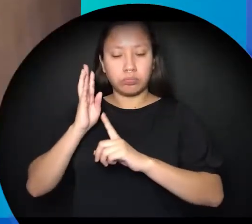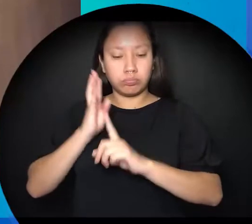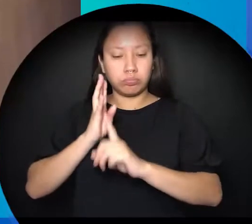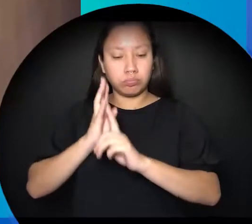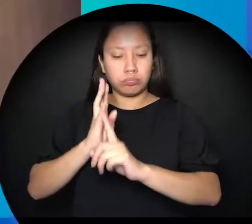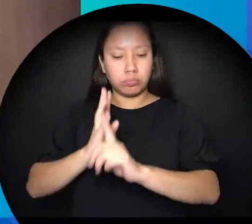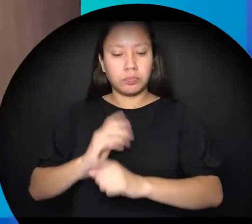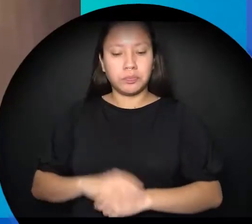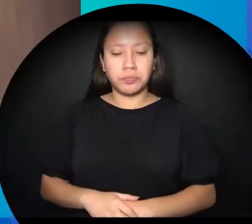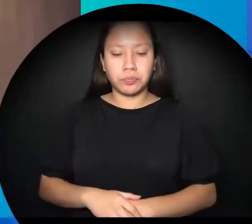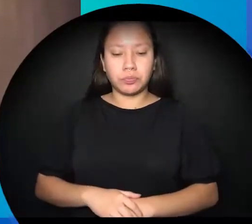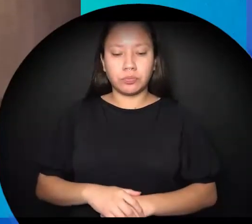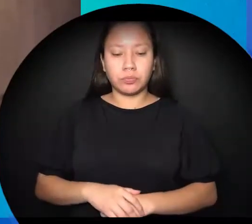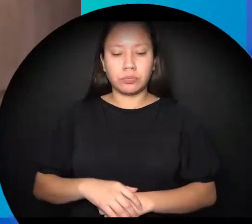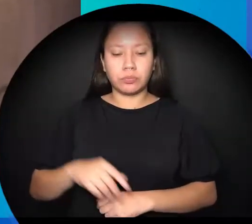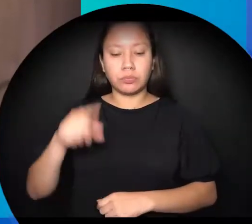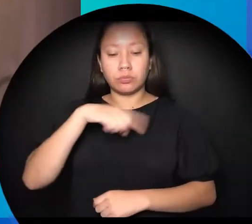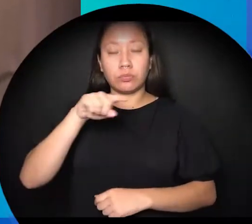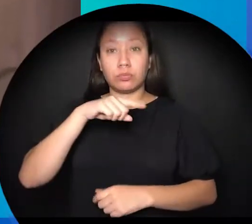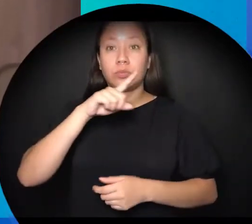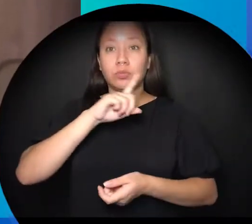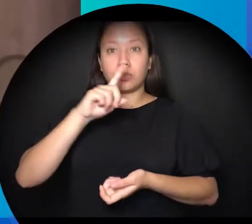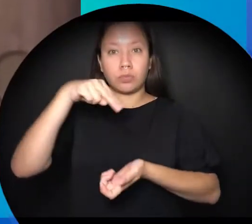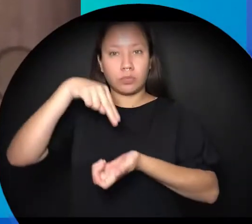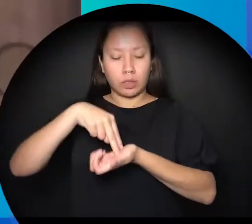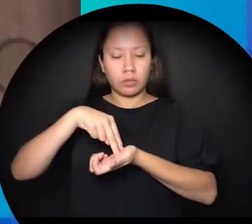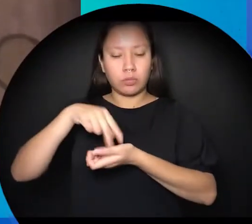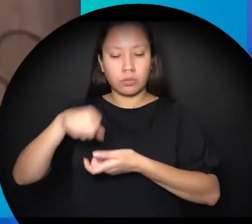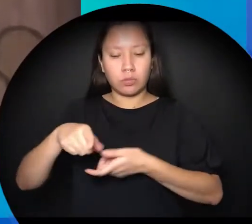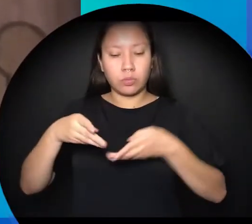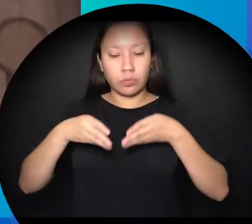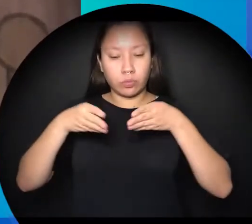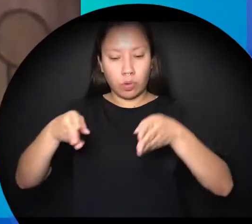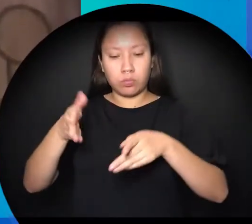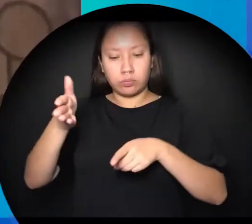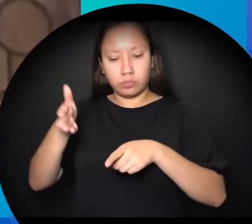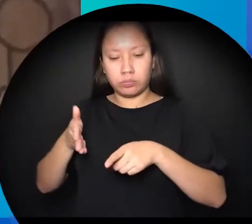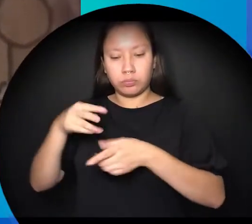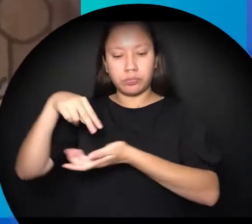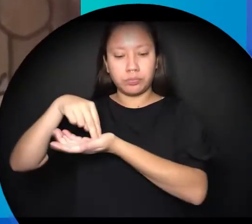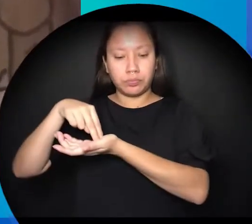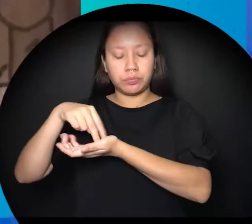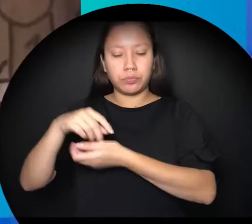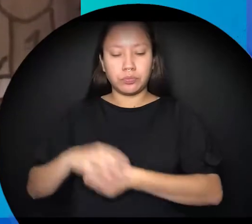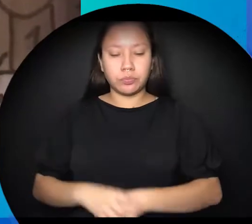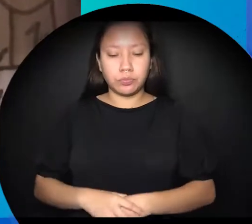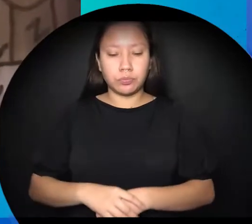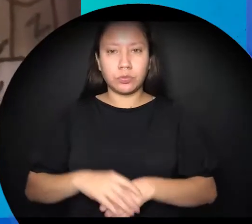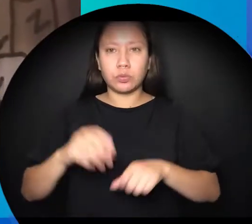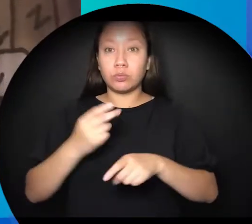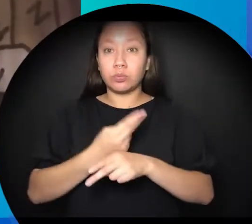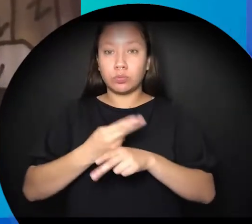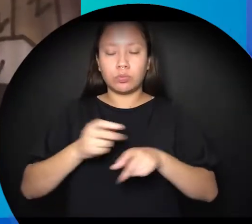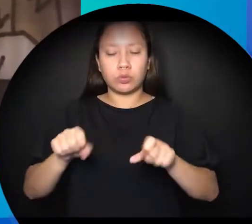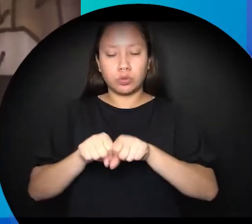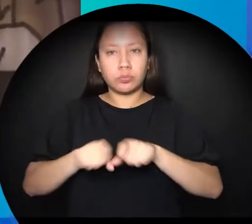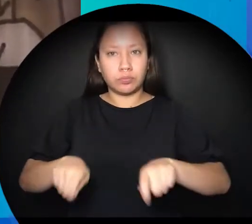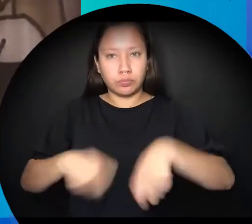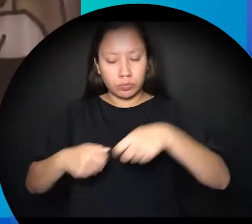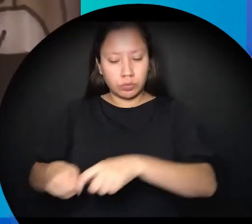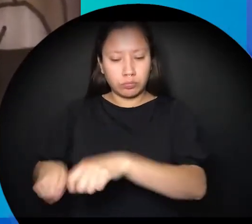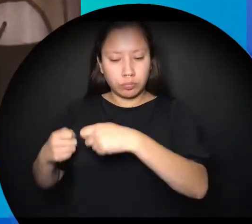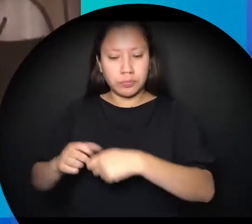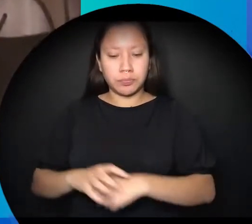day turned to night night turned to weeks and Nukomis remembered the Okimao's words a few moons went by